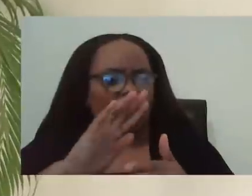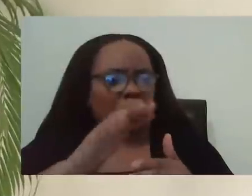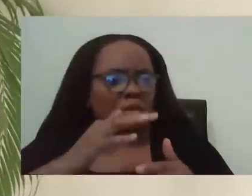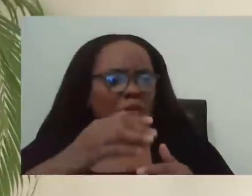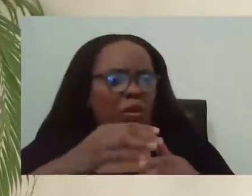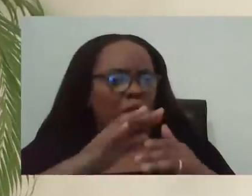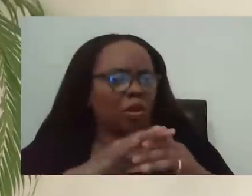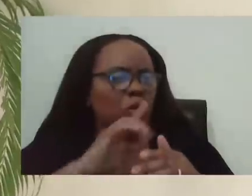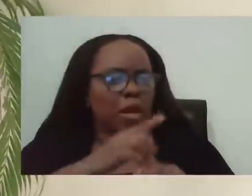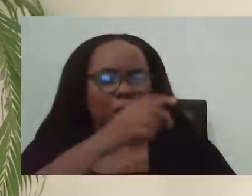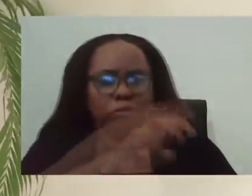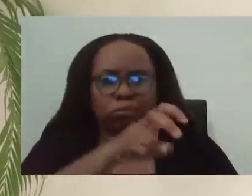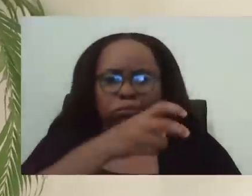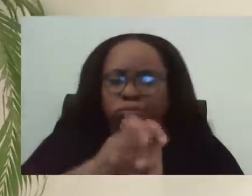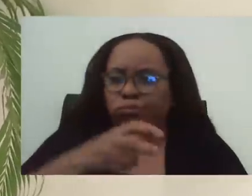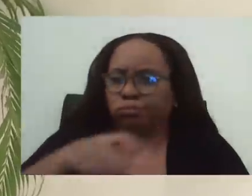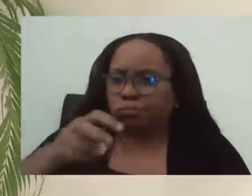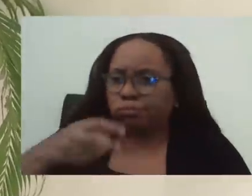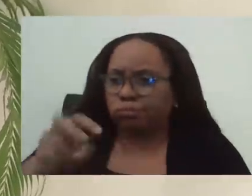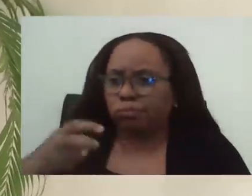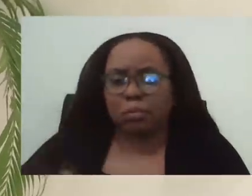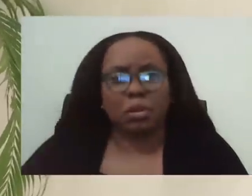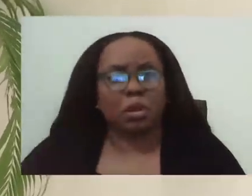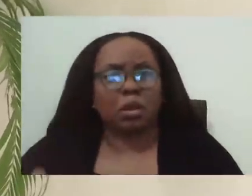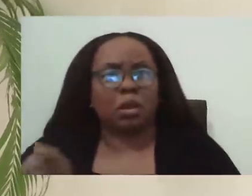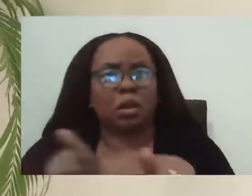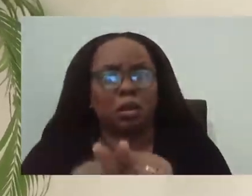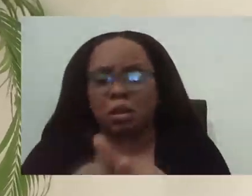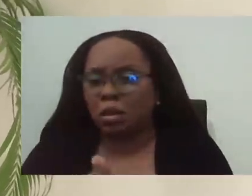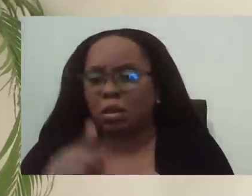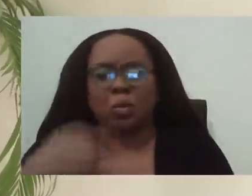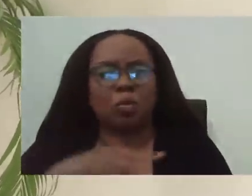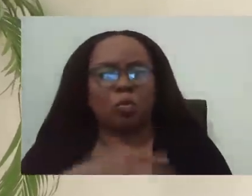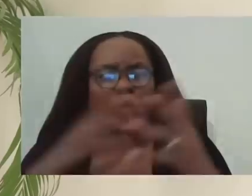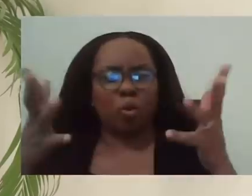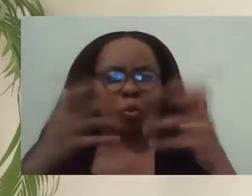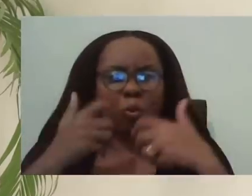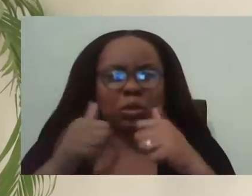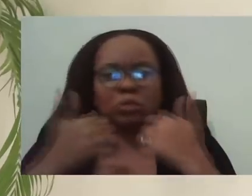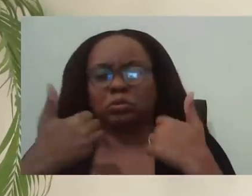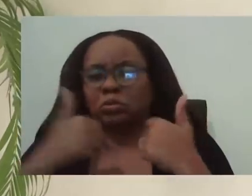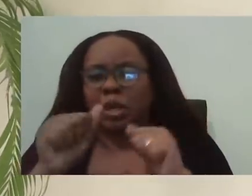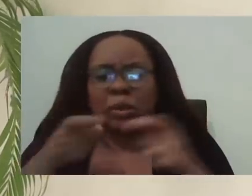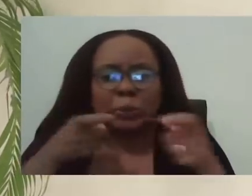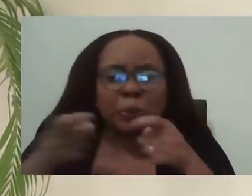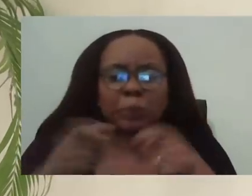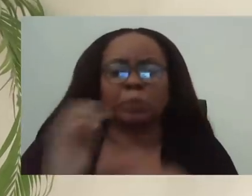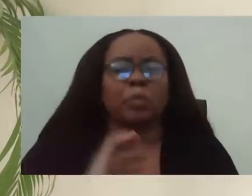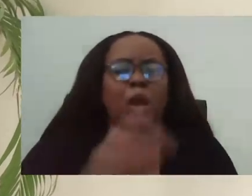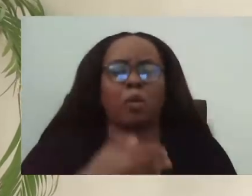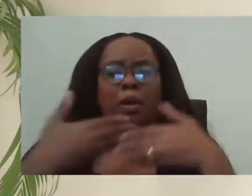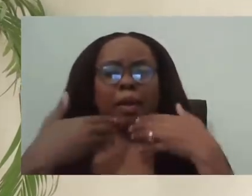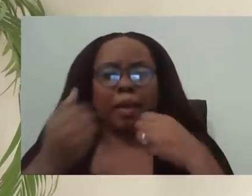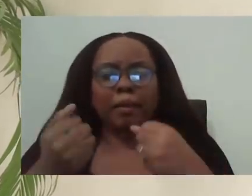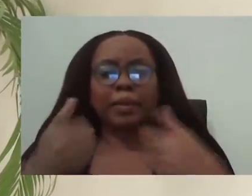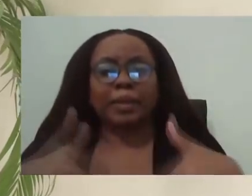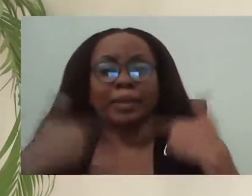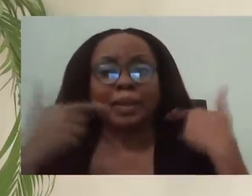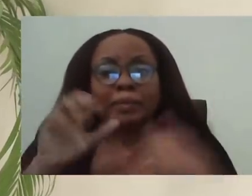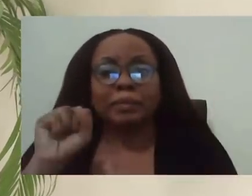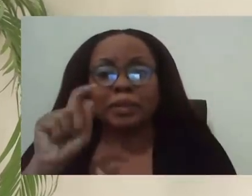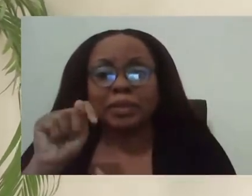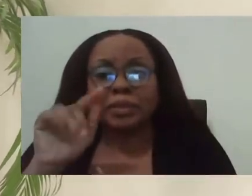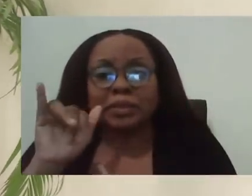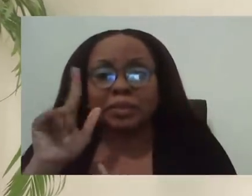and to maintain healthy lifestyle is, is making it such that we expect less controlled chronic diseases and, uh,